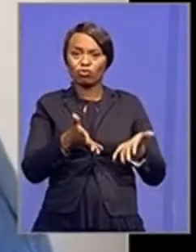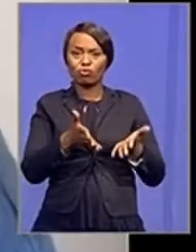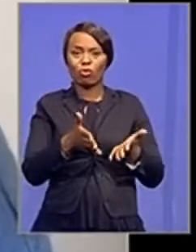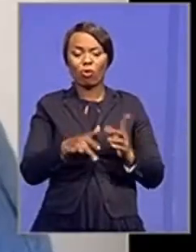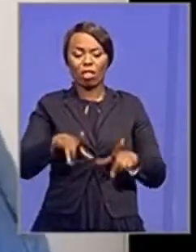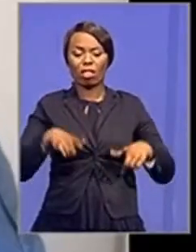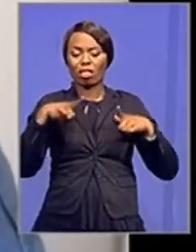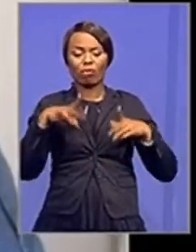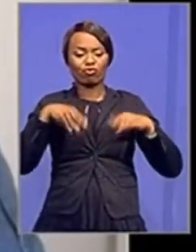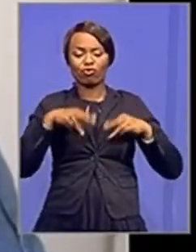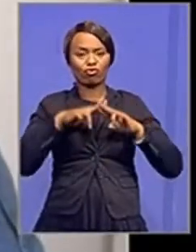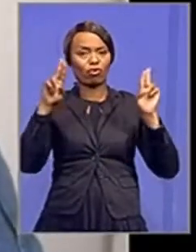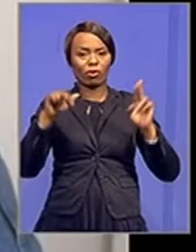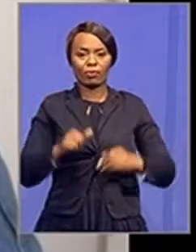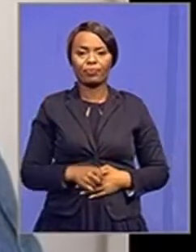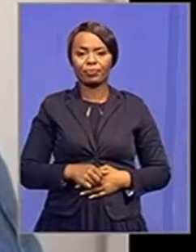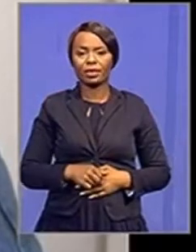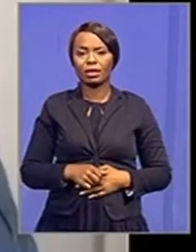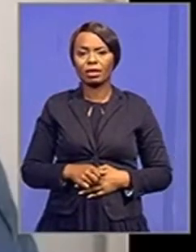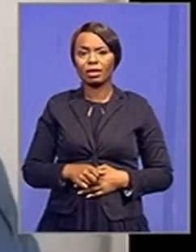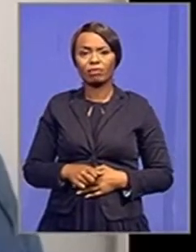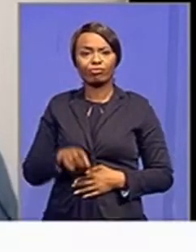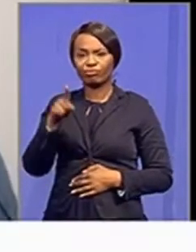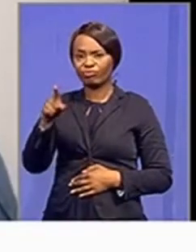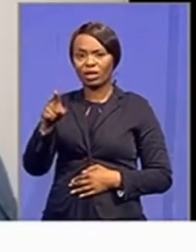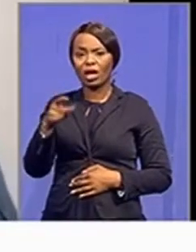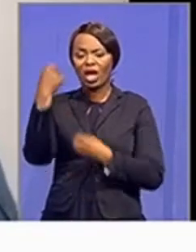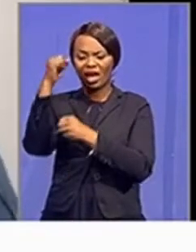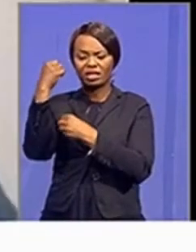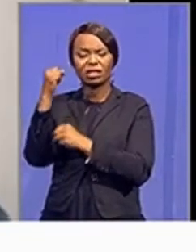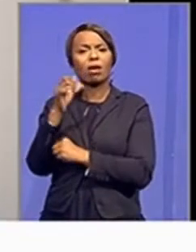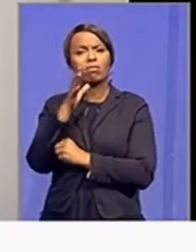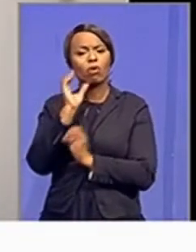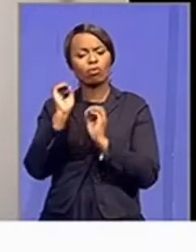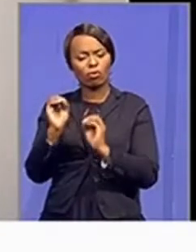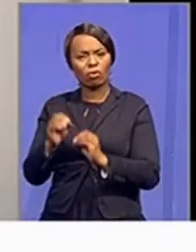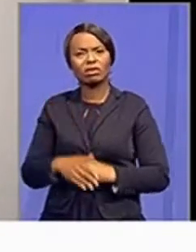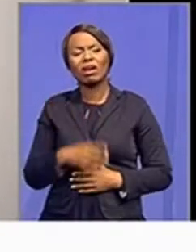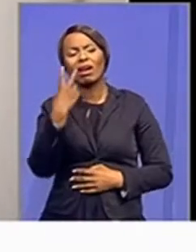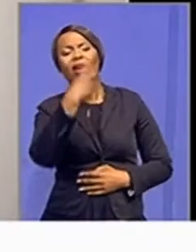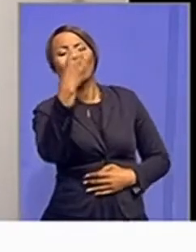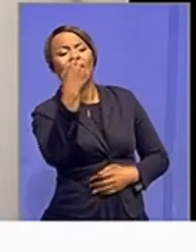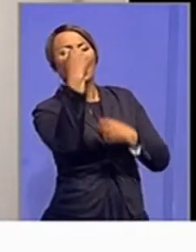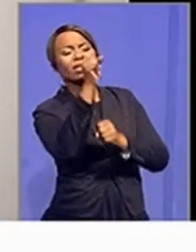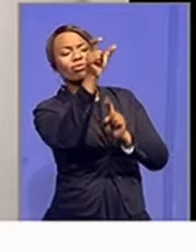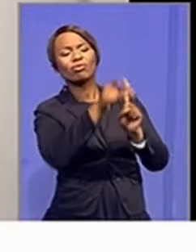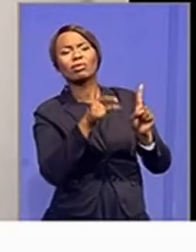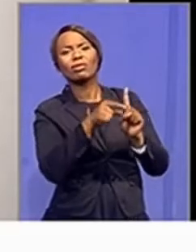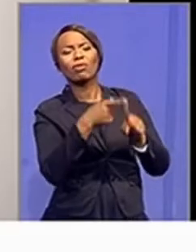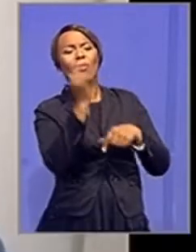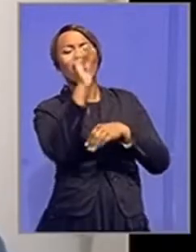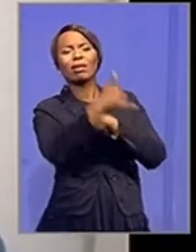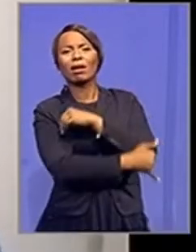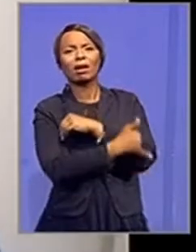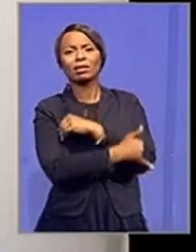There is no shortage of engineers in this country, therefore there is no need to go and look for outside. Until you've exhausted every